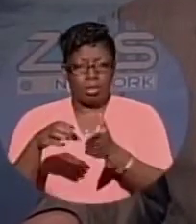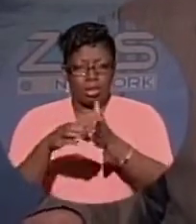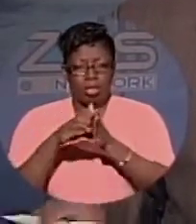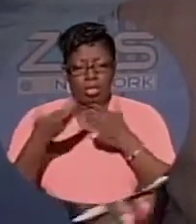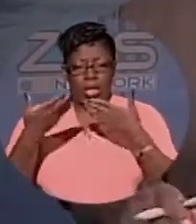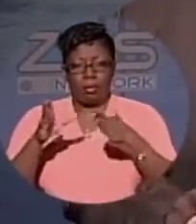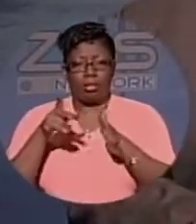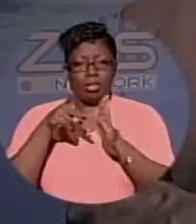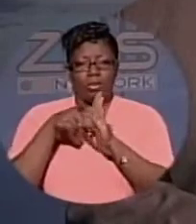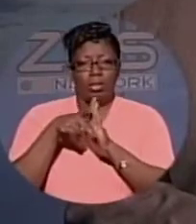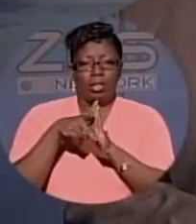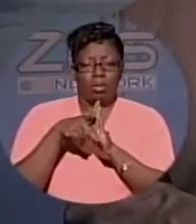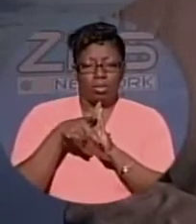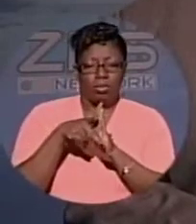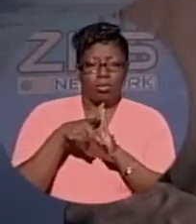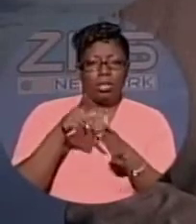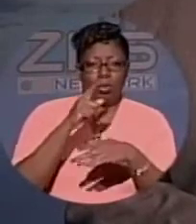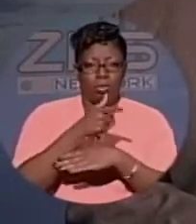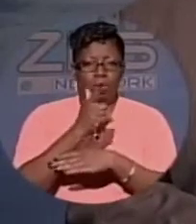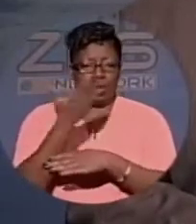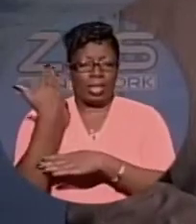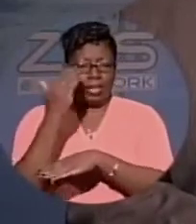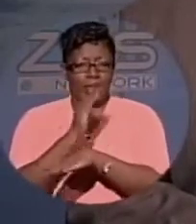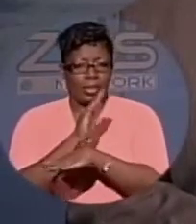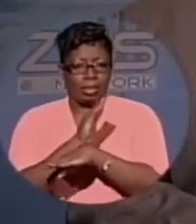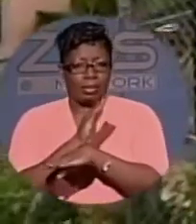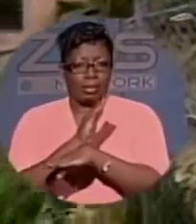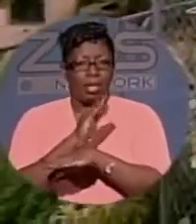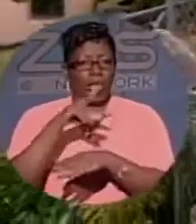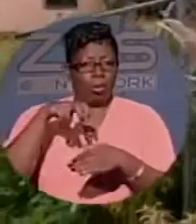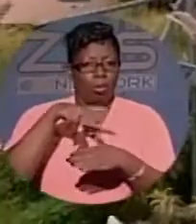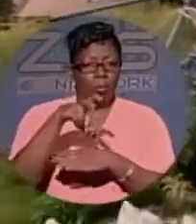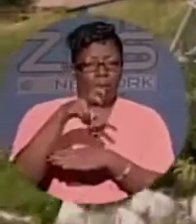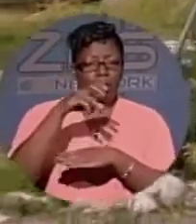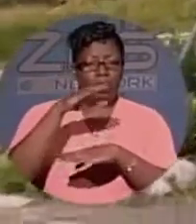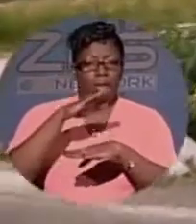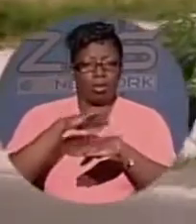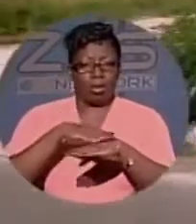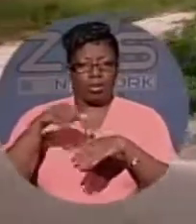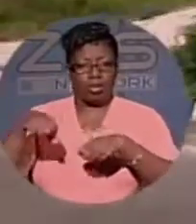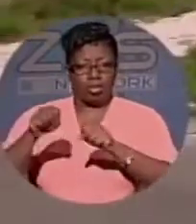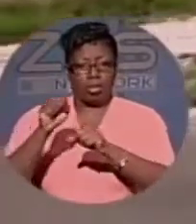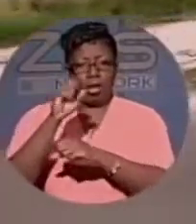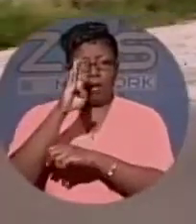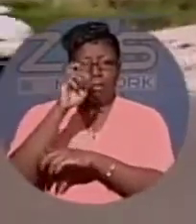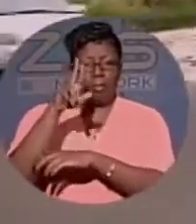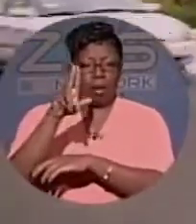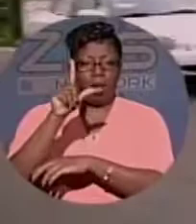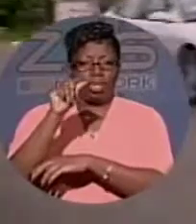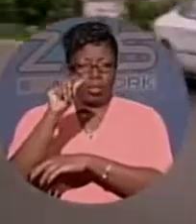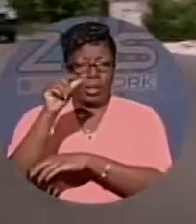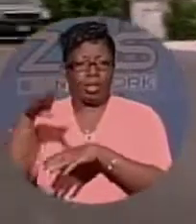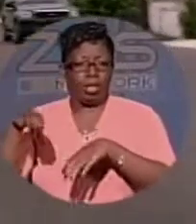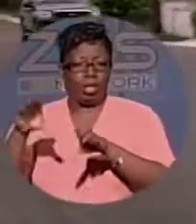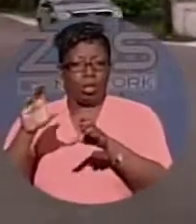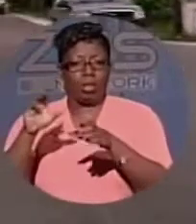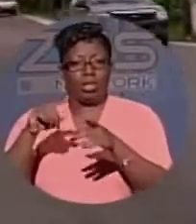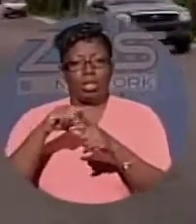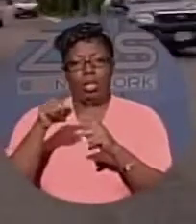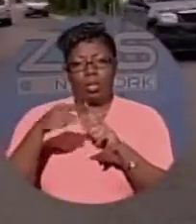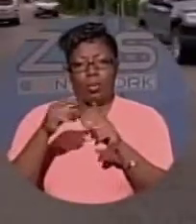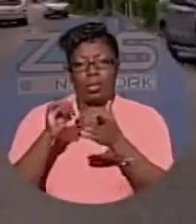last night. Police say the victims were walking in the area of Bar 20 corner off Mackey Street around 10 p.m. when the incident occurred.